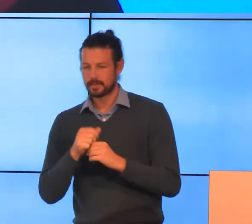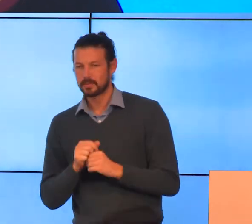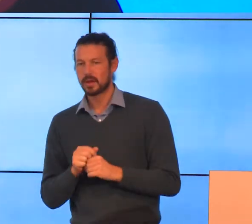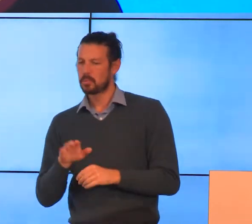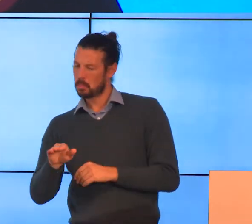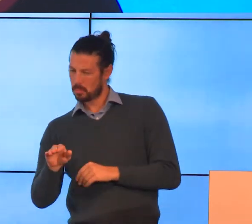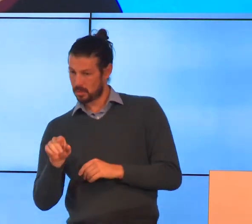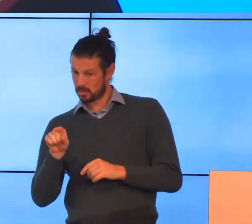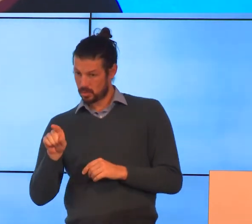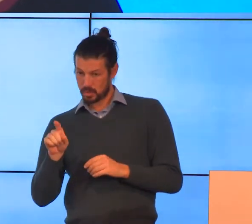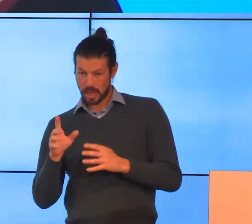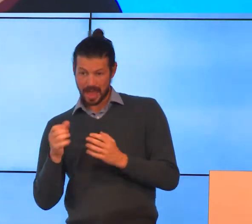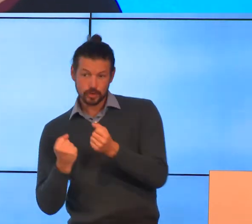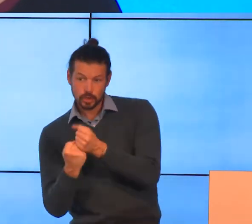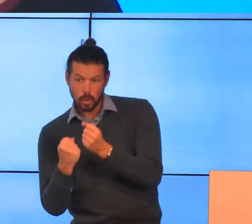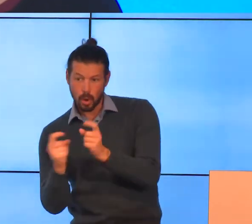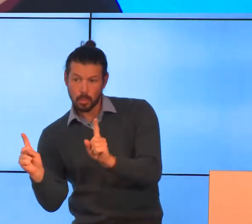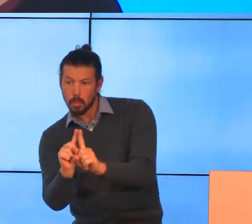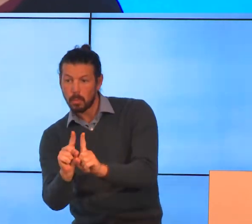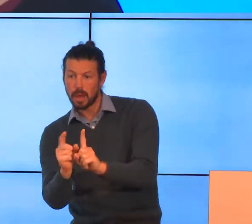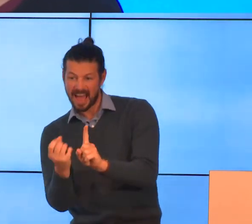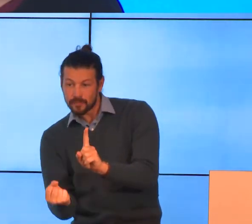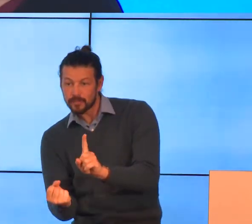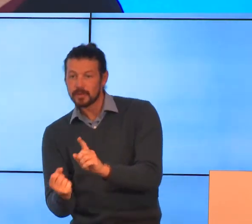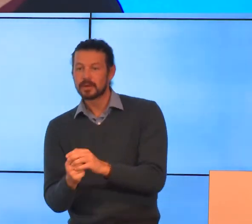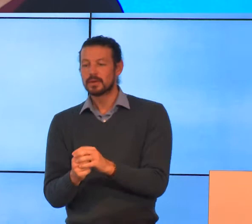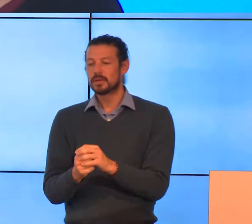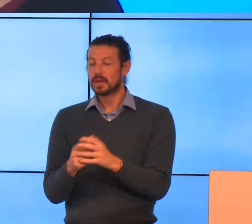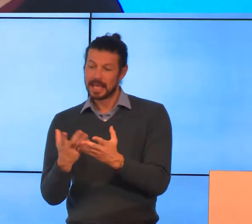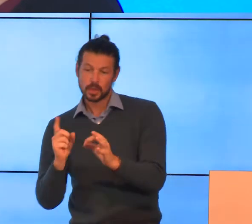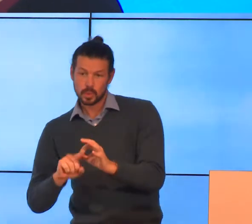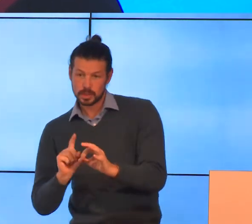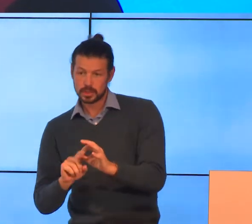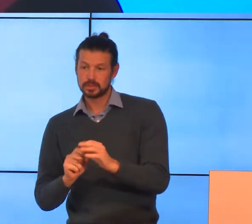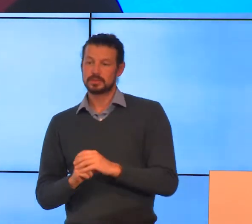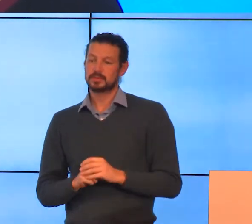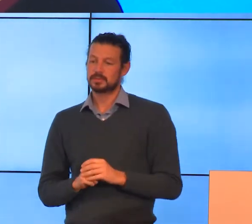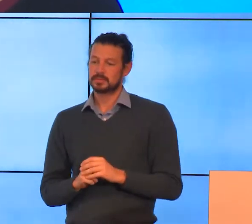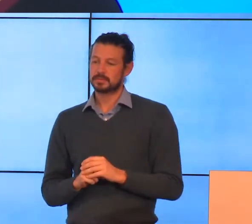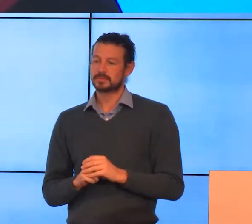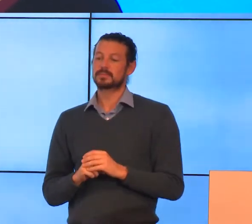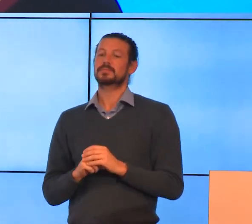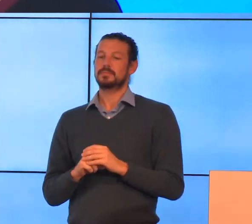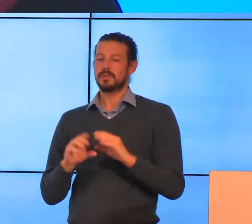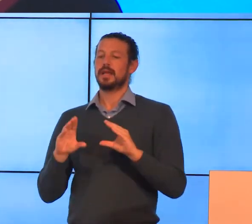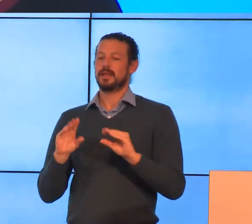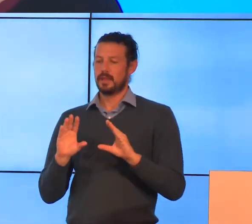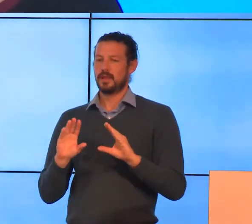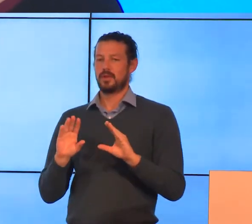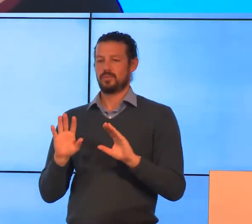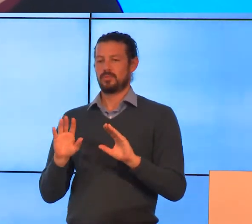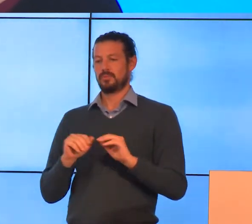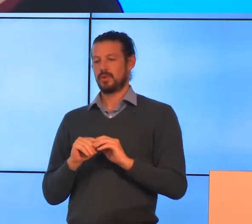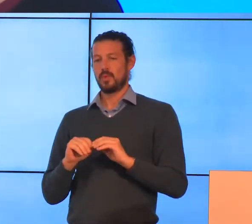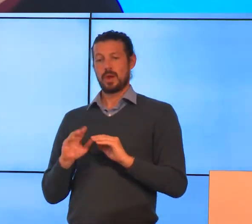them whether they have support and if they have any questions. And at that point, we offer them to